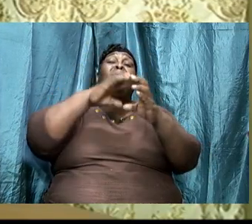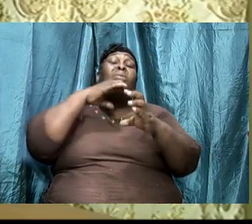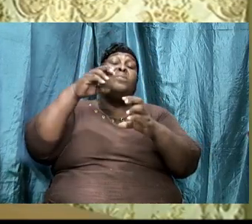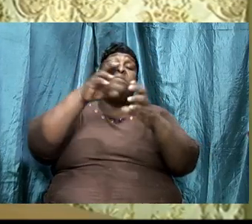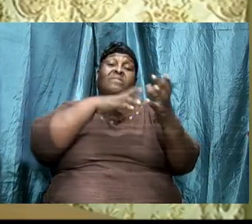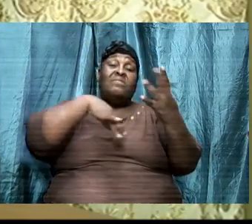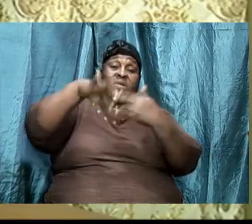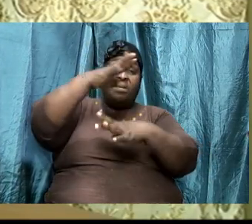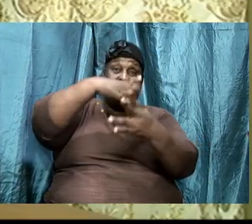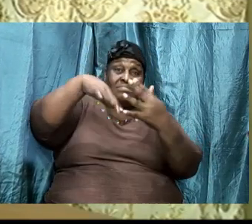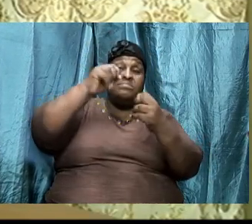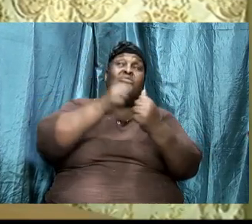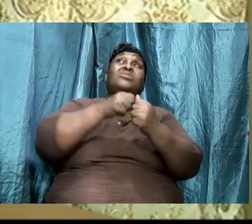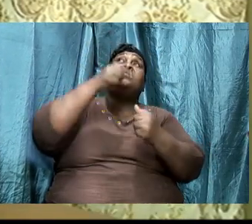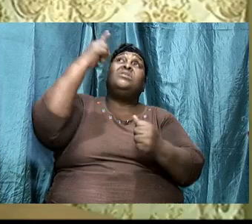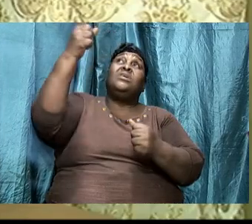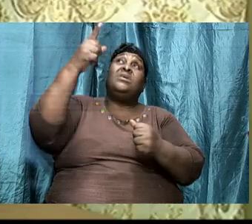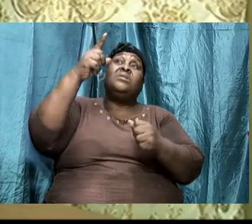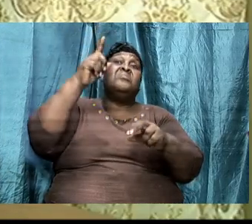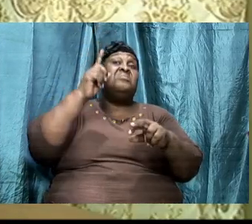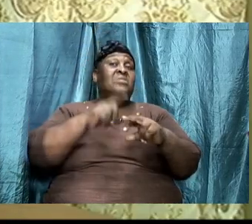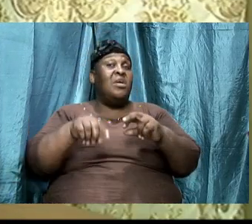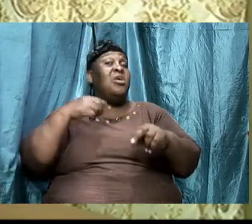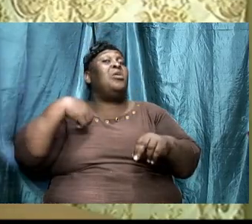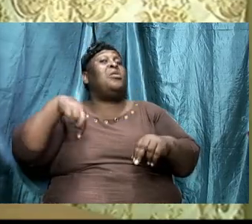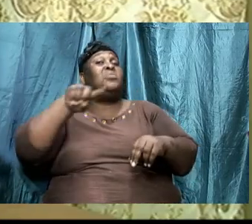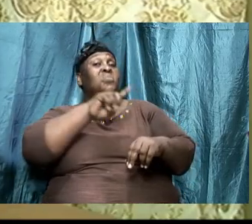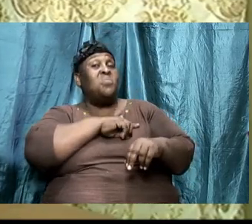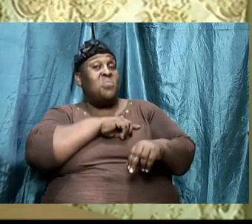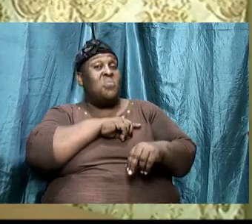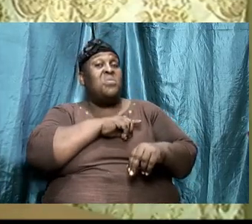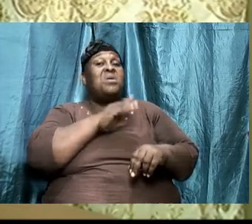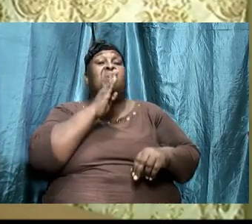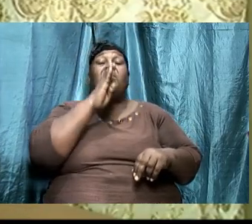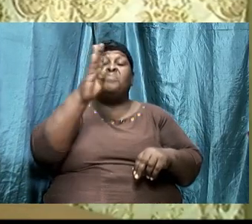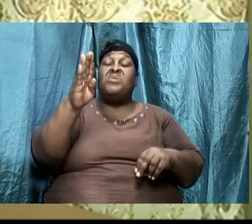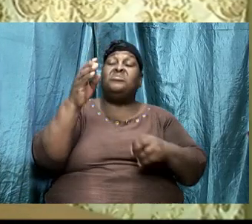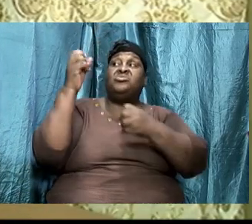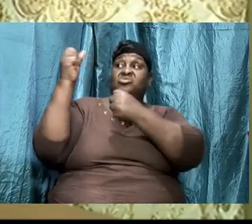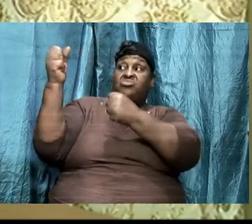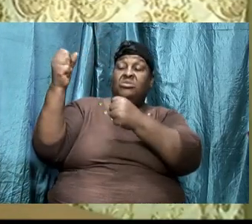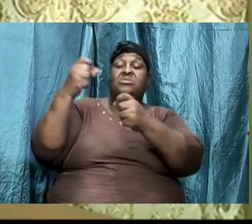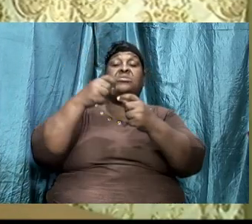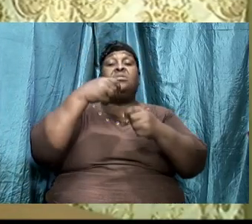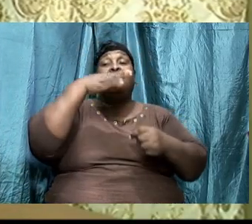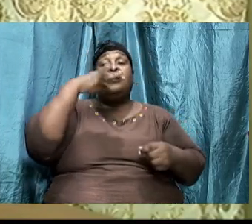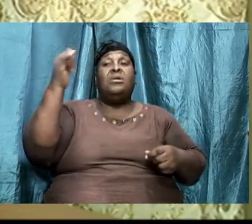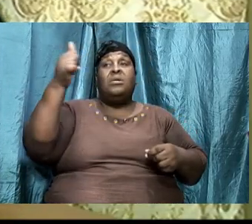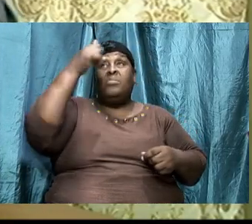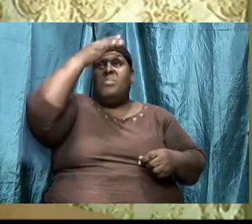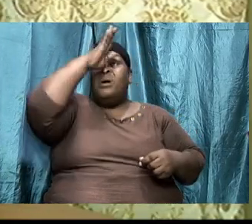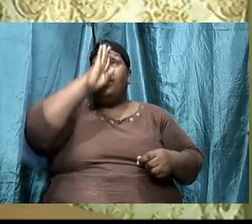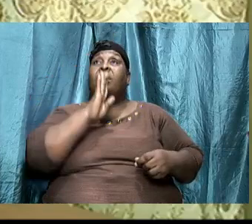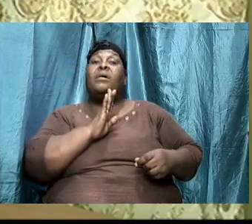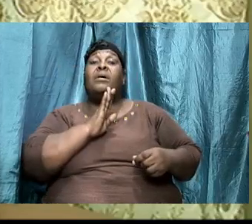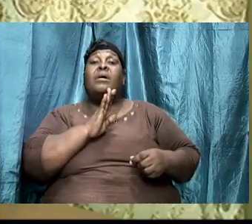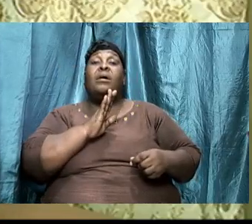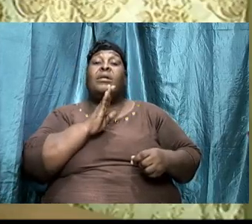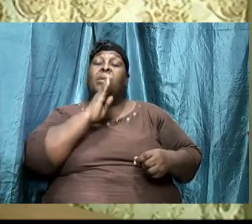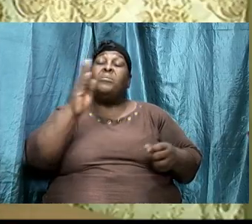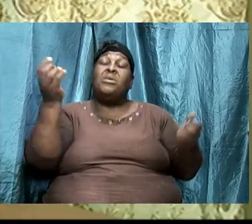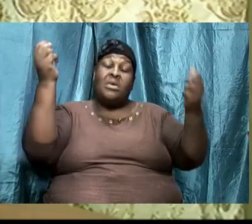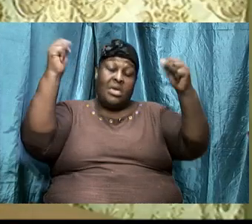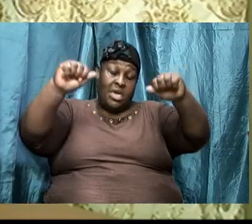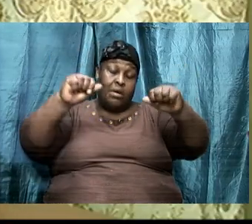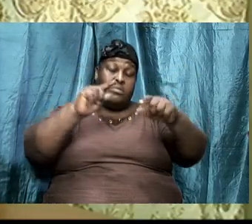then we are going to be strengthened by him and we will be able to